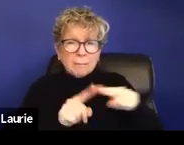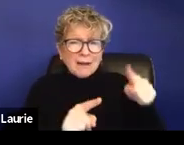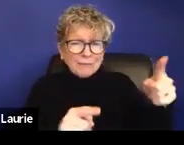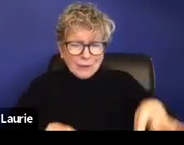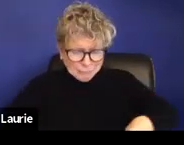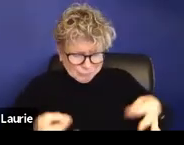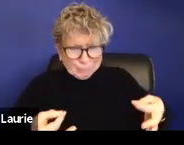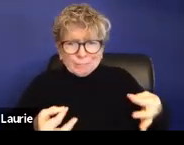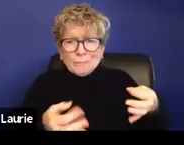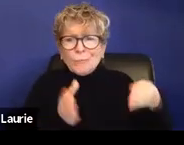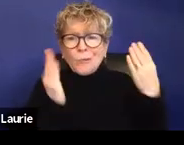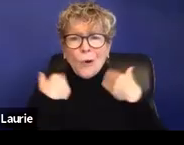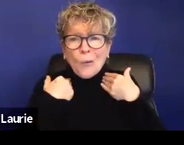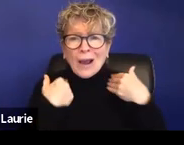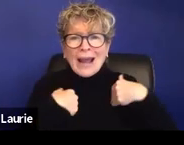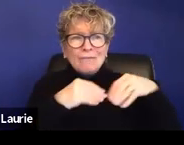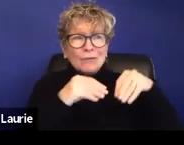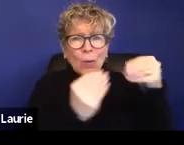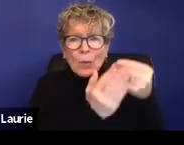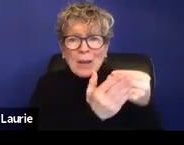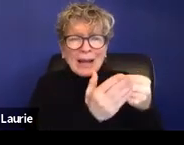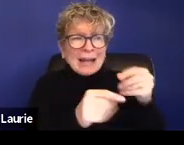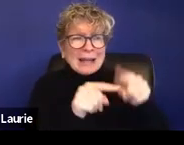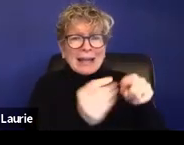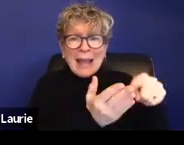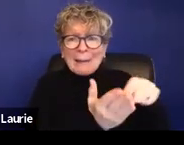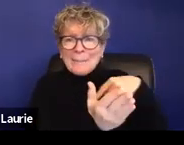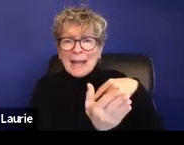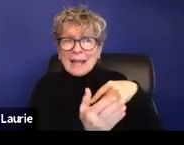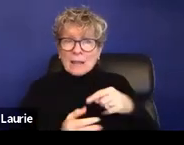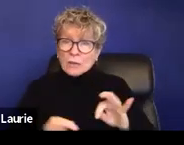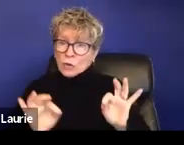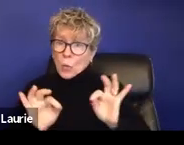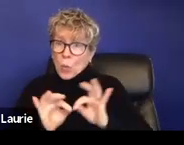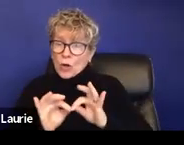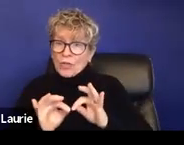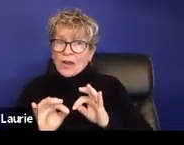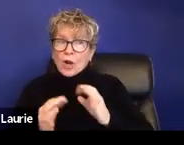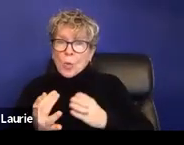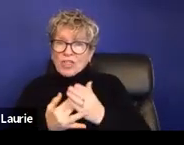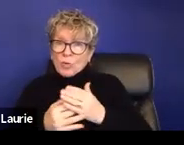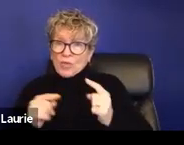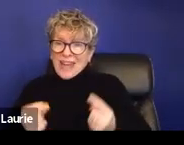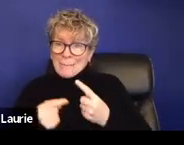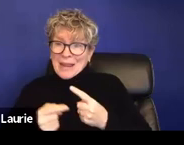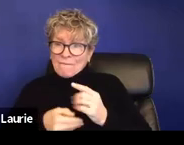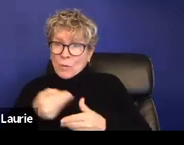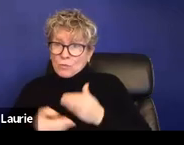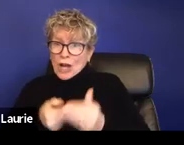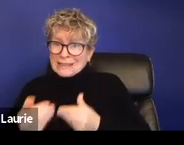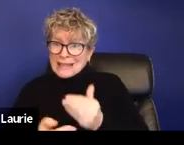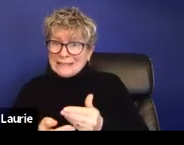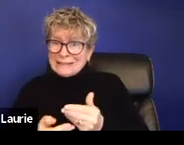cash or any way to be able to pay, is it worth that painful process? Is it worth going through that painful